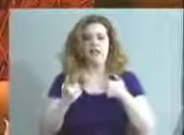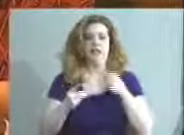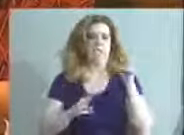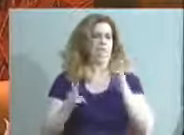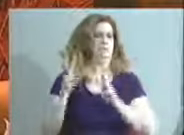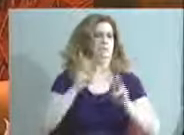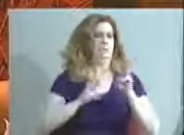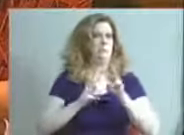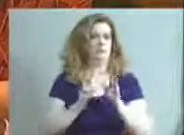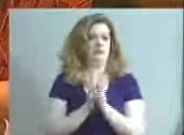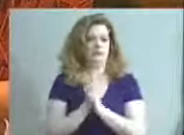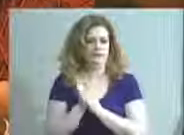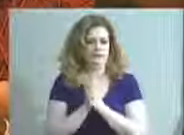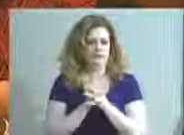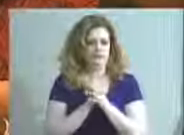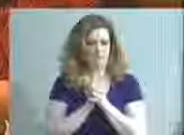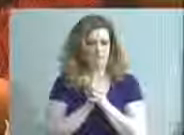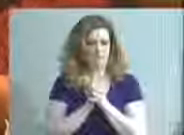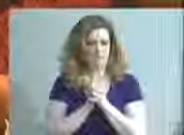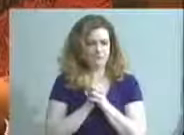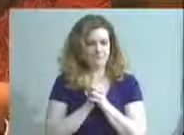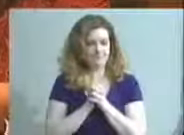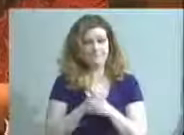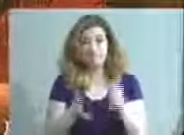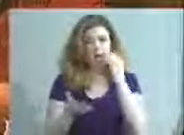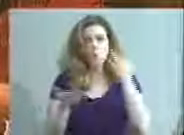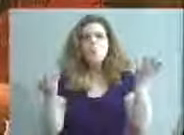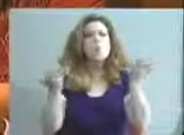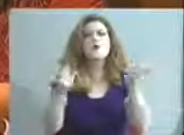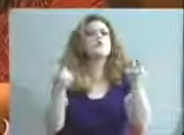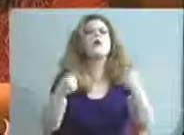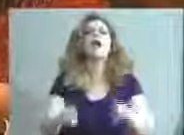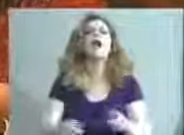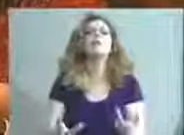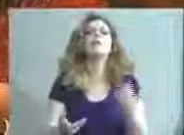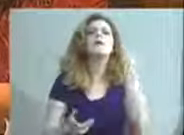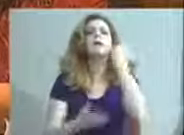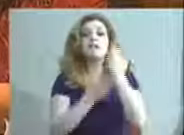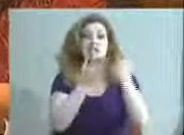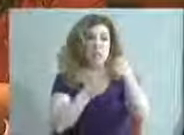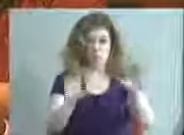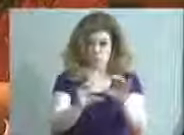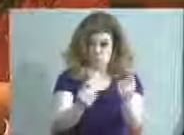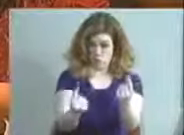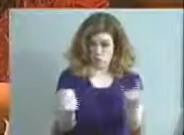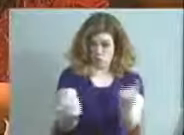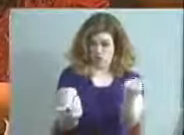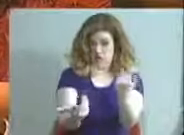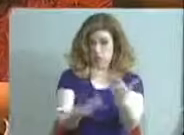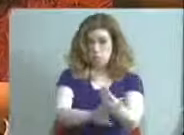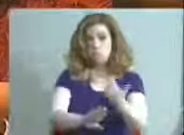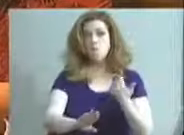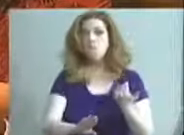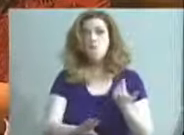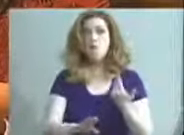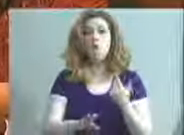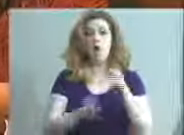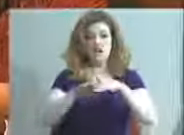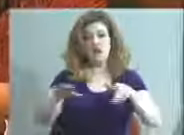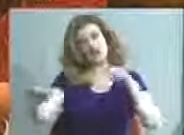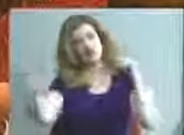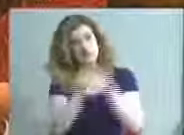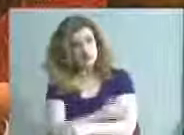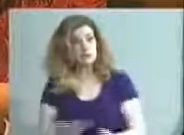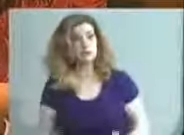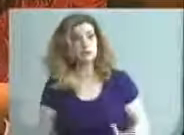you know, what's going to happen if somebody's going to do something before a child gets